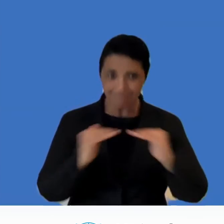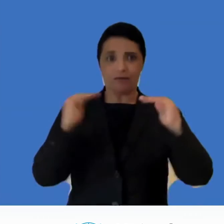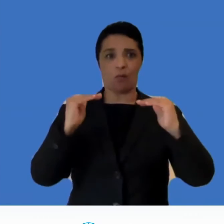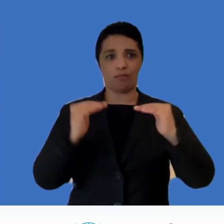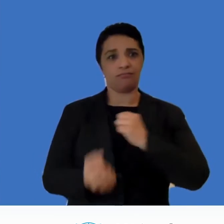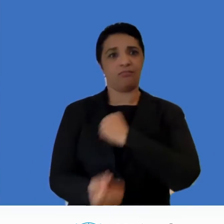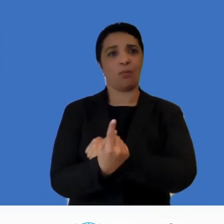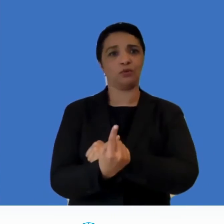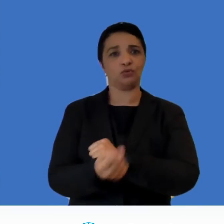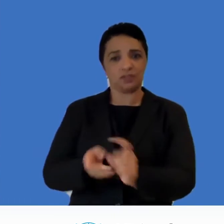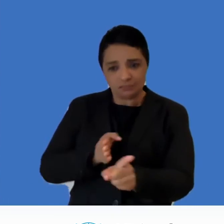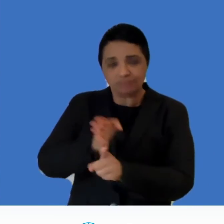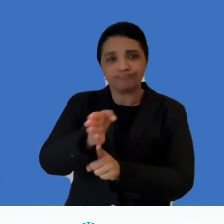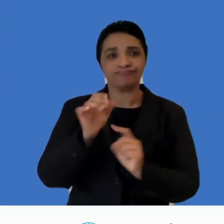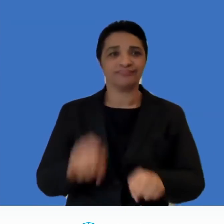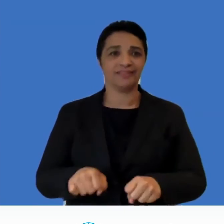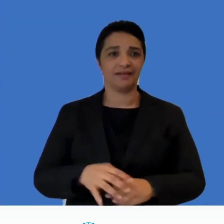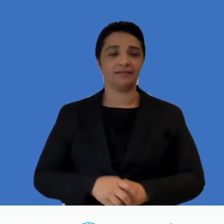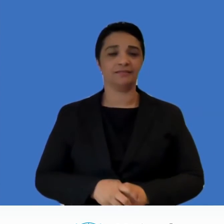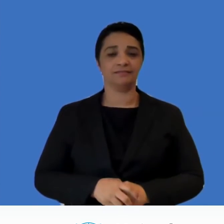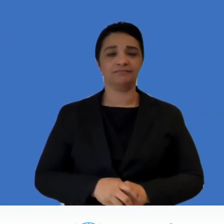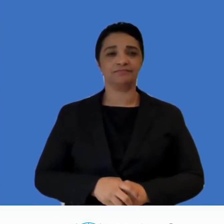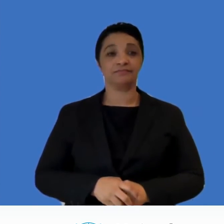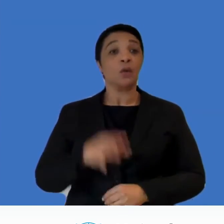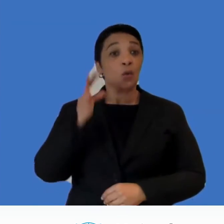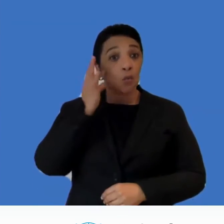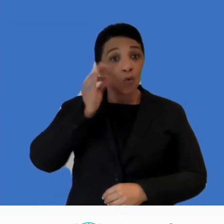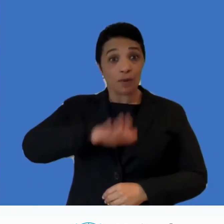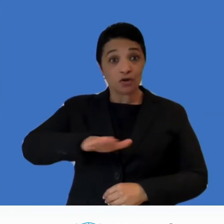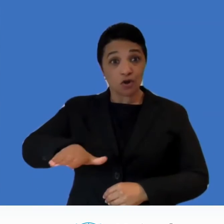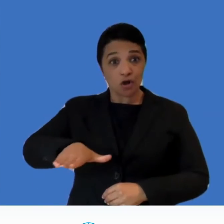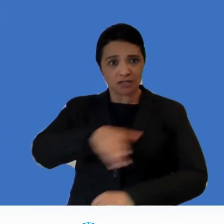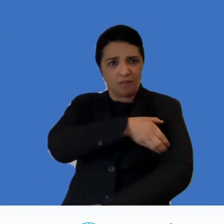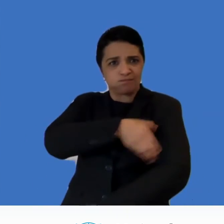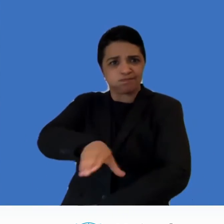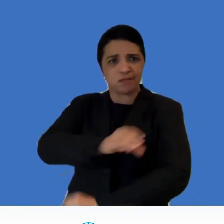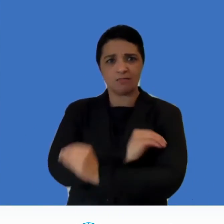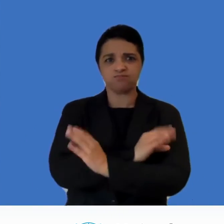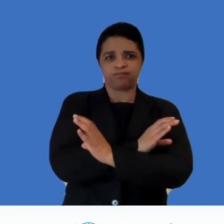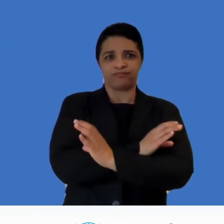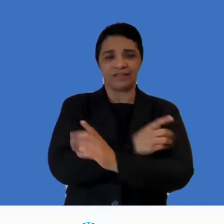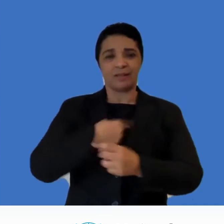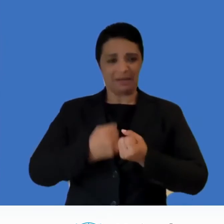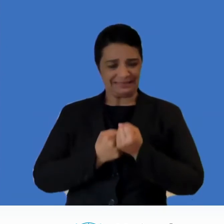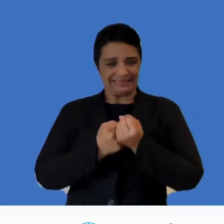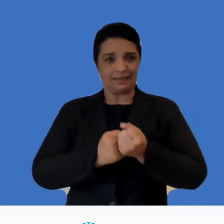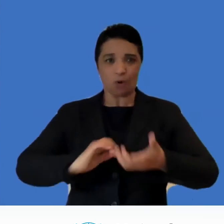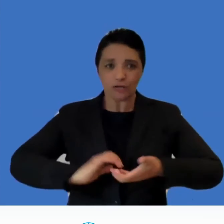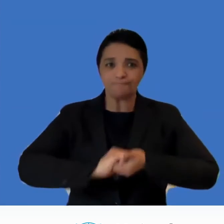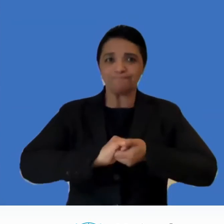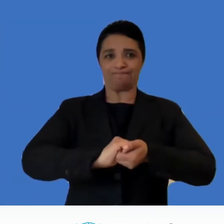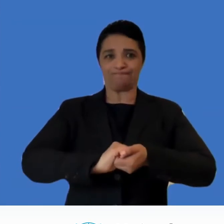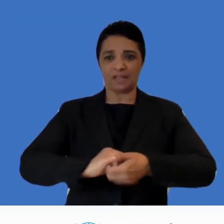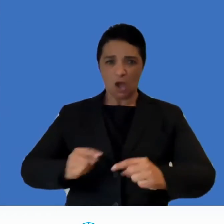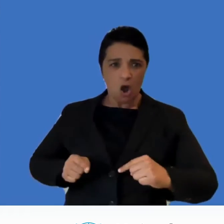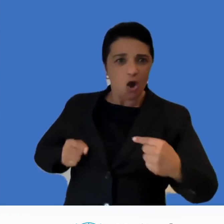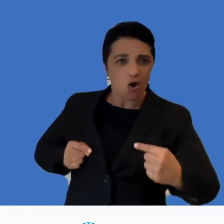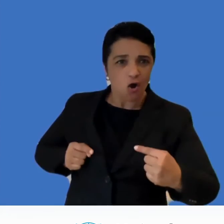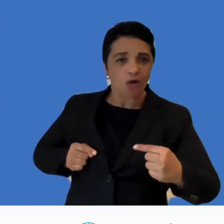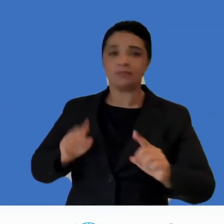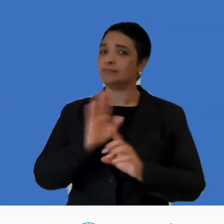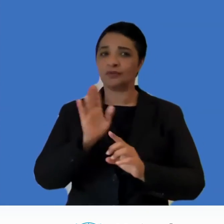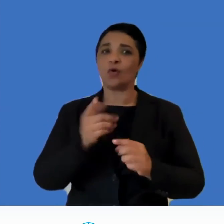us empower young women and girls let us be their allies and not opponents let us support them and not crusade them